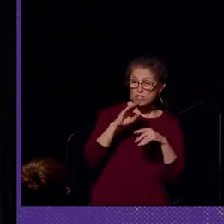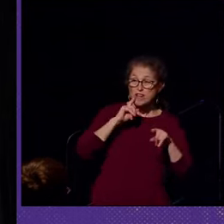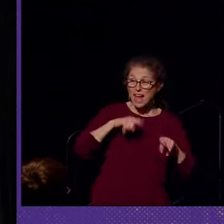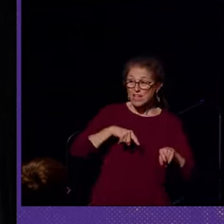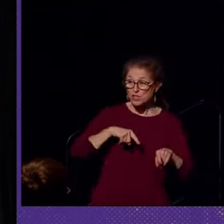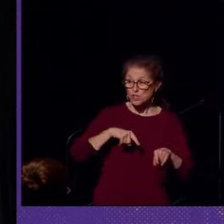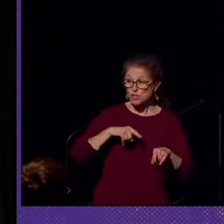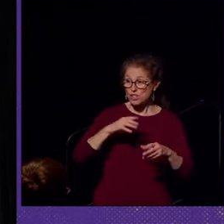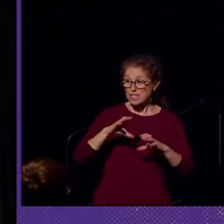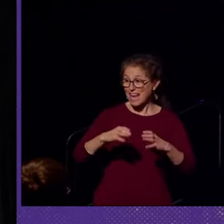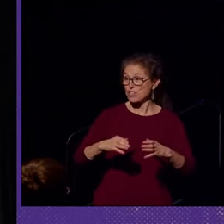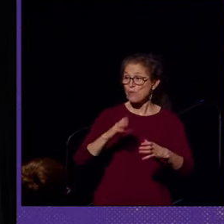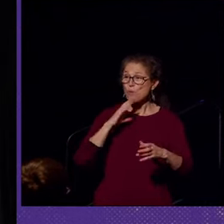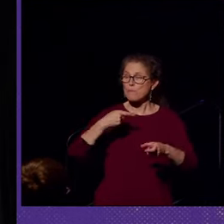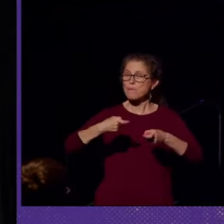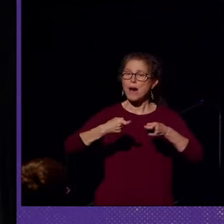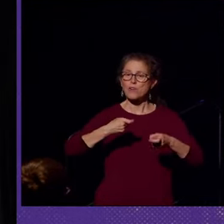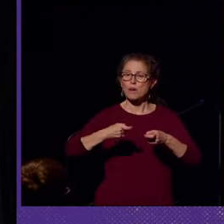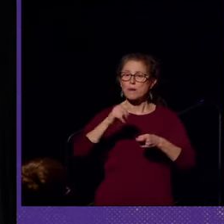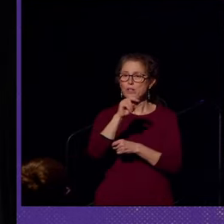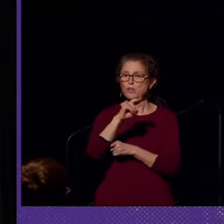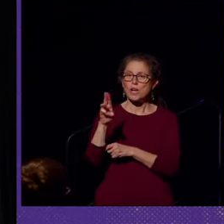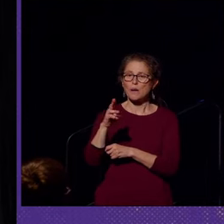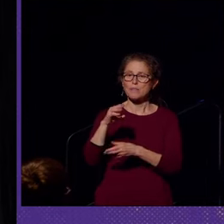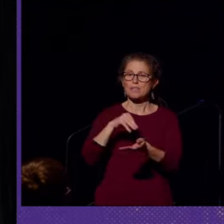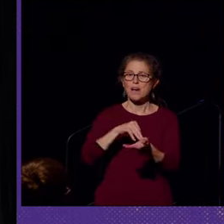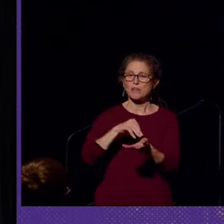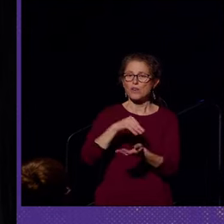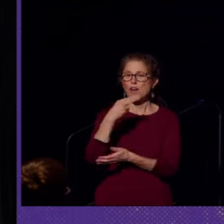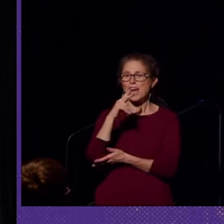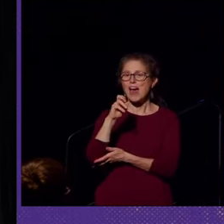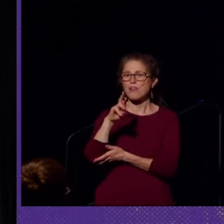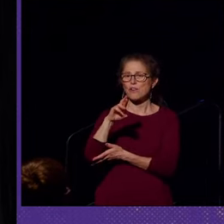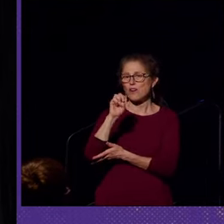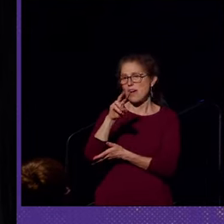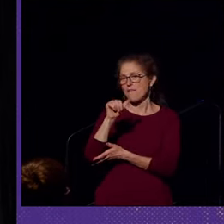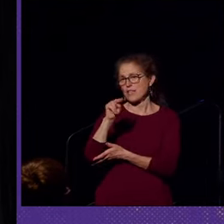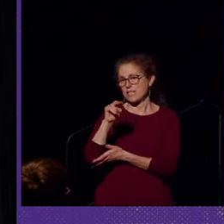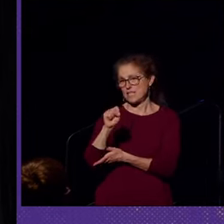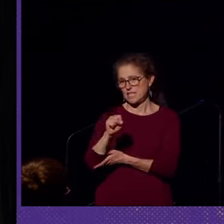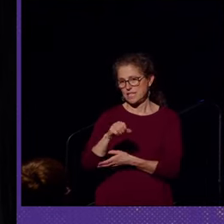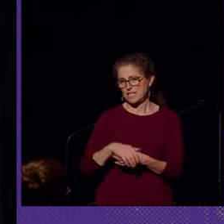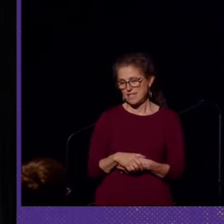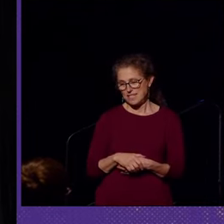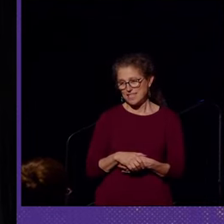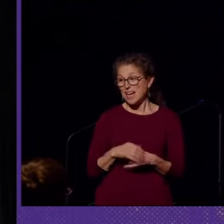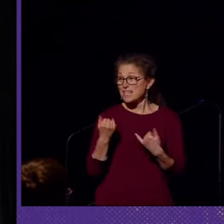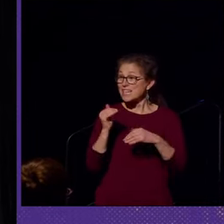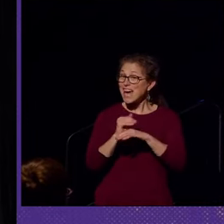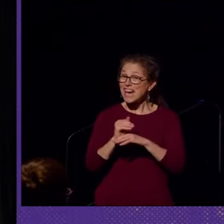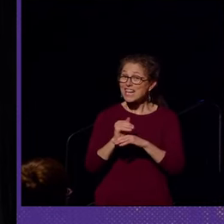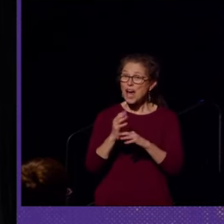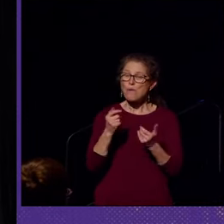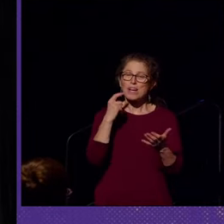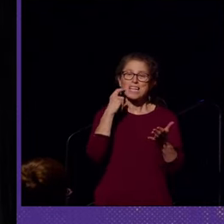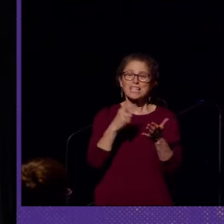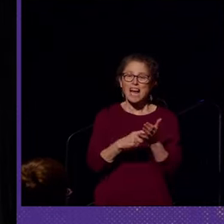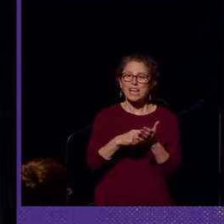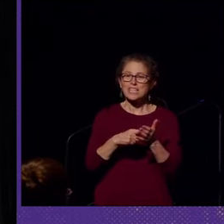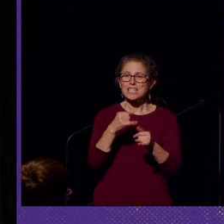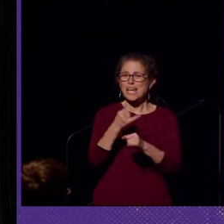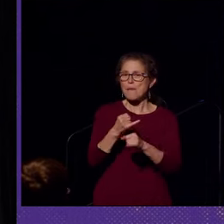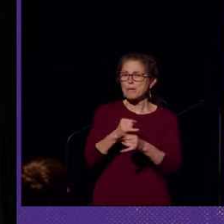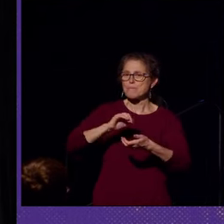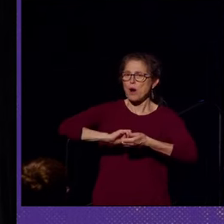moderated by the University of Washington's Dr. Heather Evans. Tonight, I'd also like to acknowledge our campus